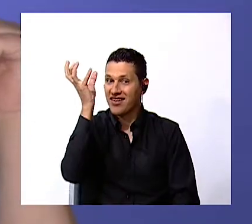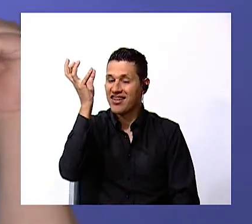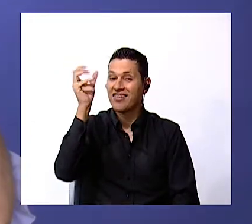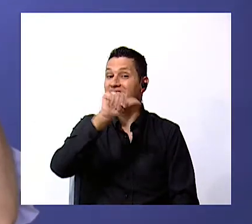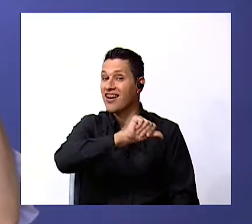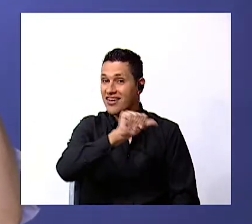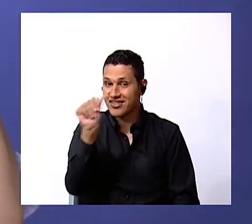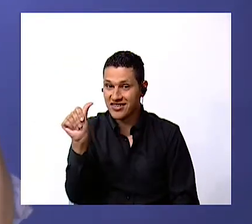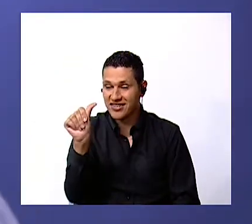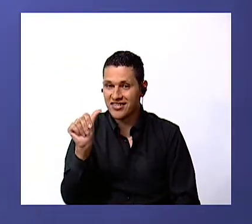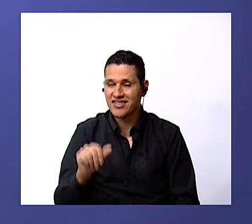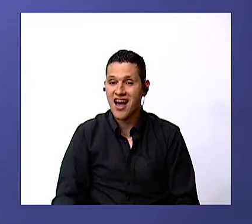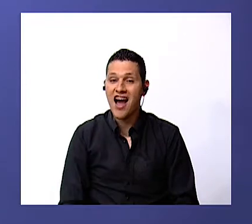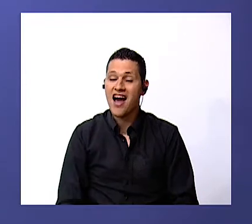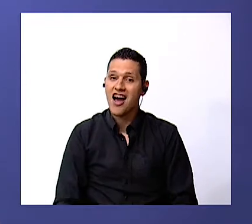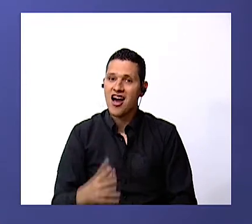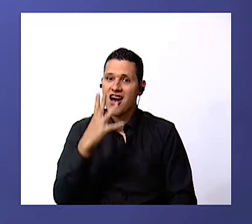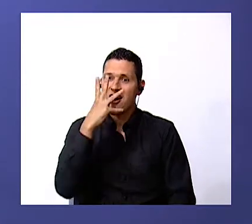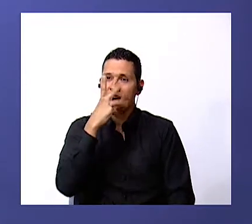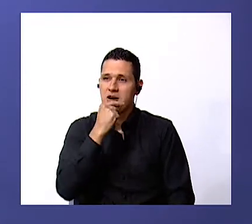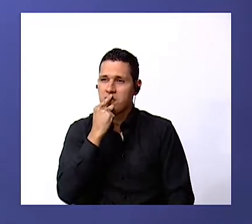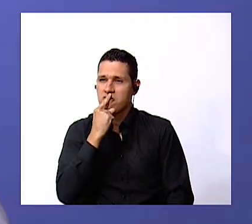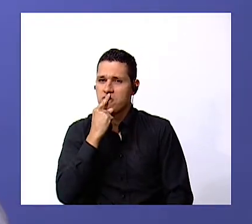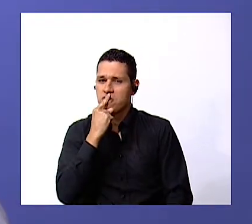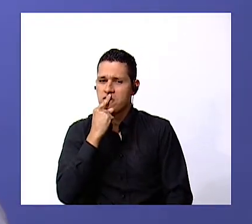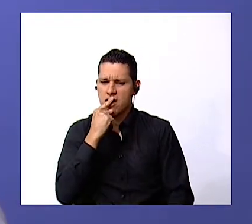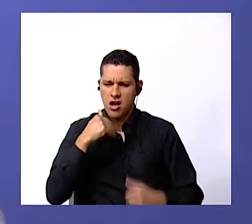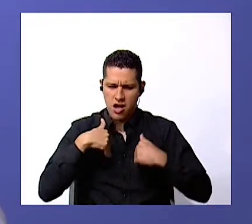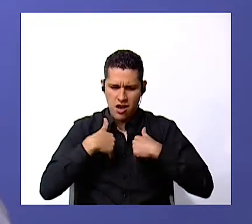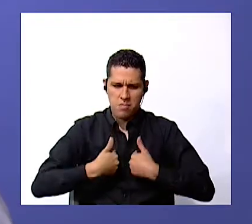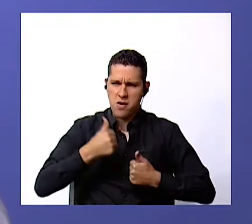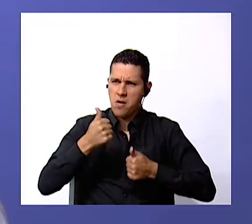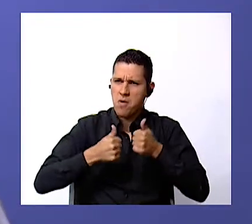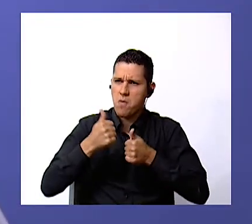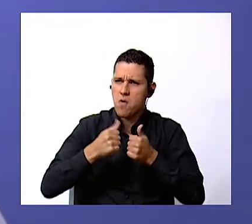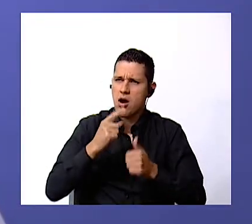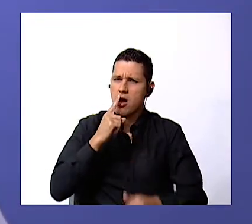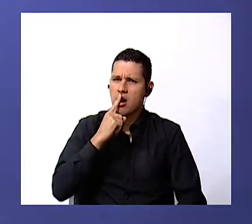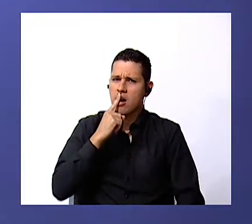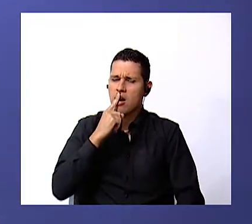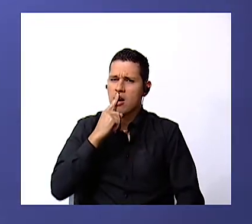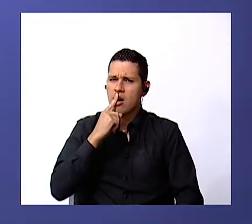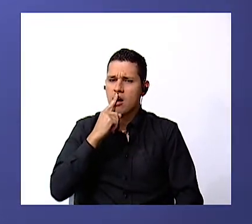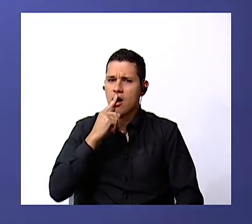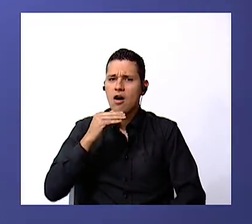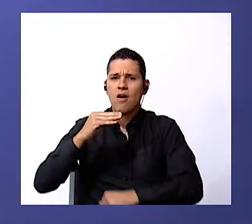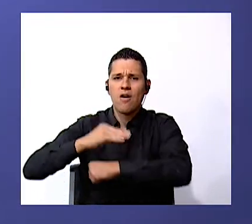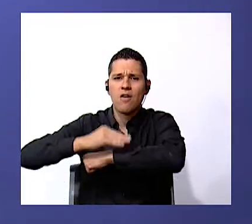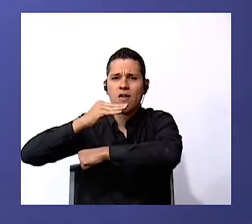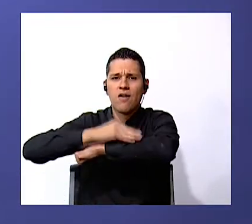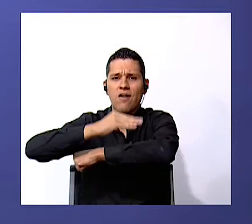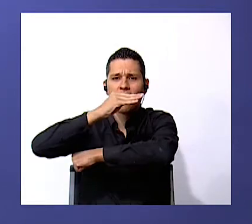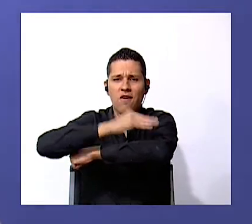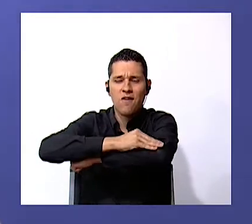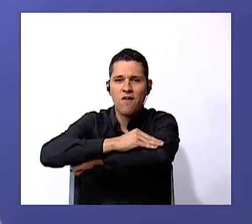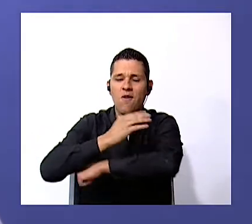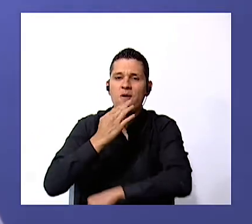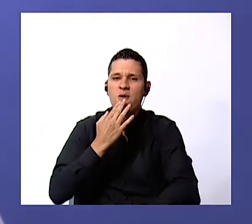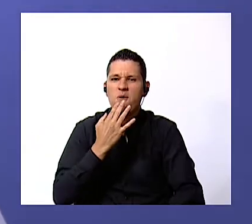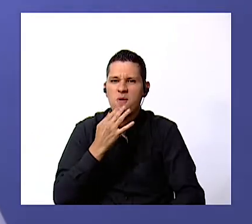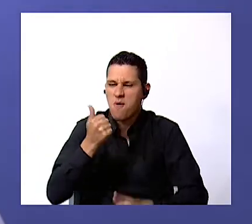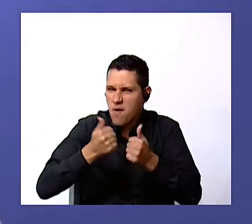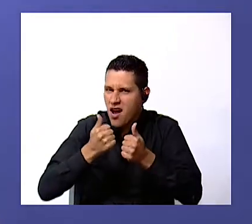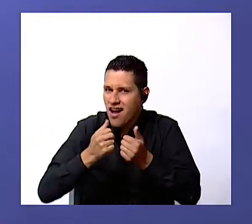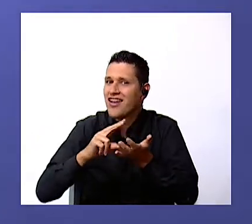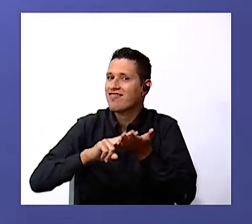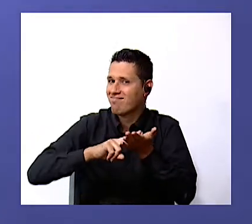blue but wait what is this animal animal it's a frog the frog is green and